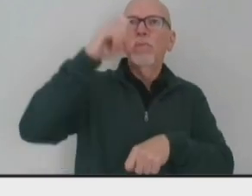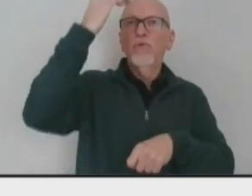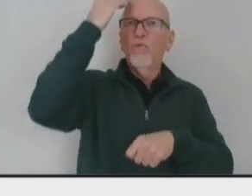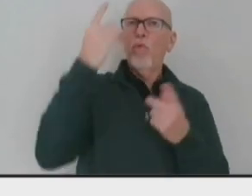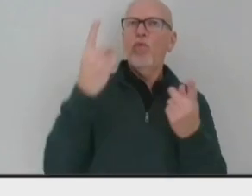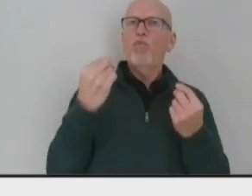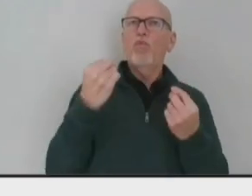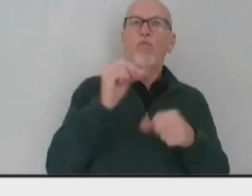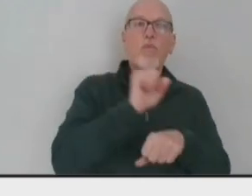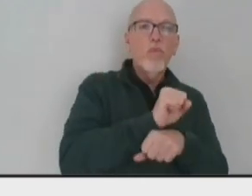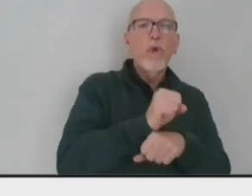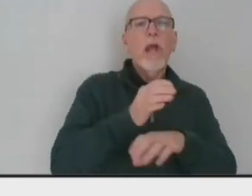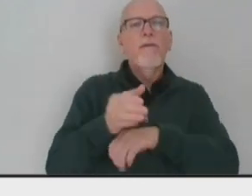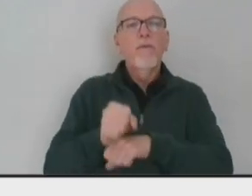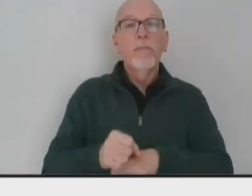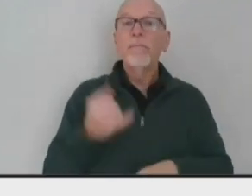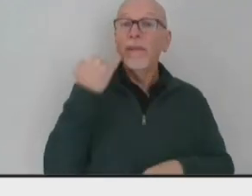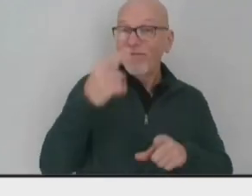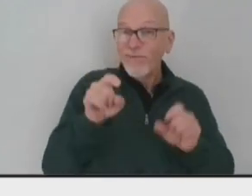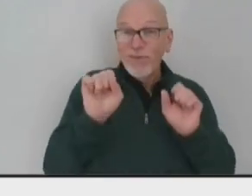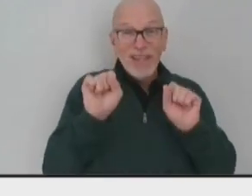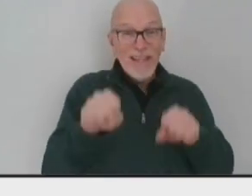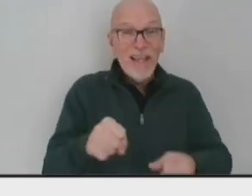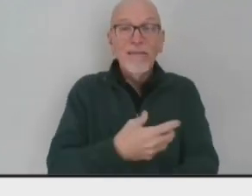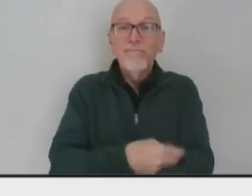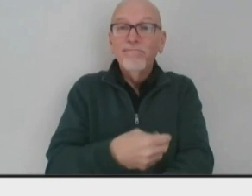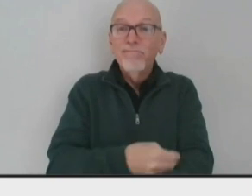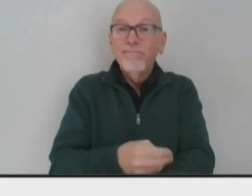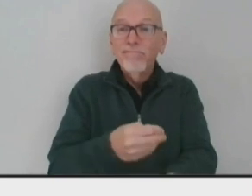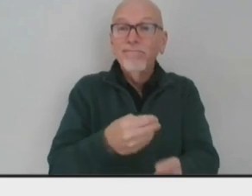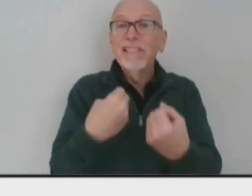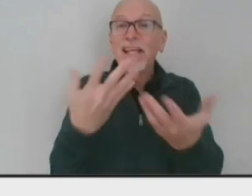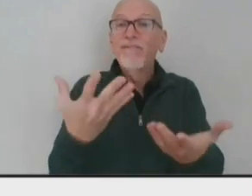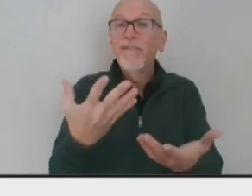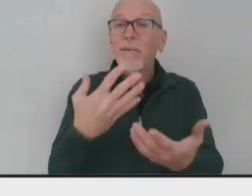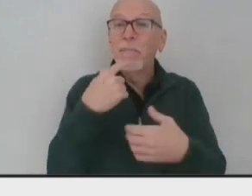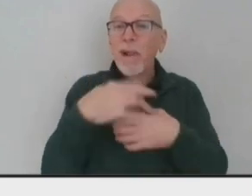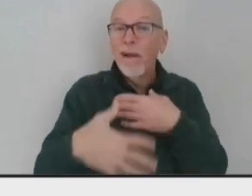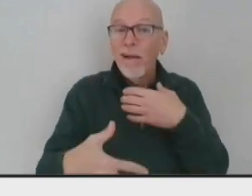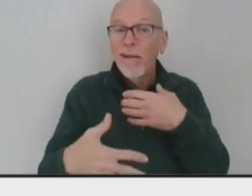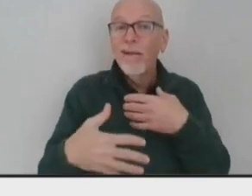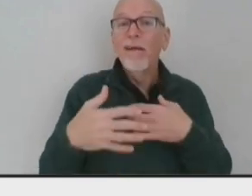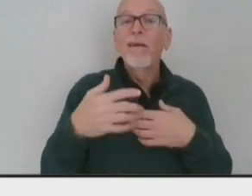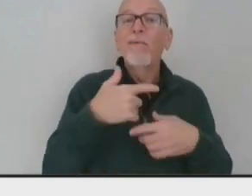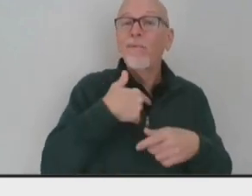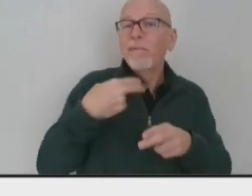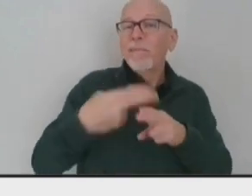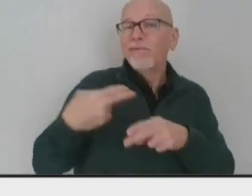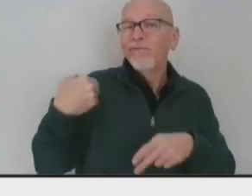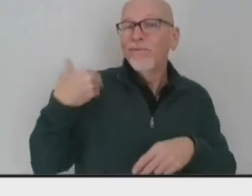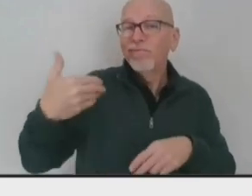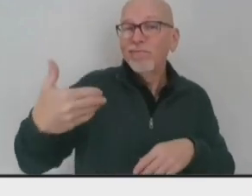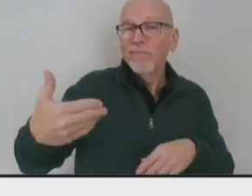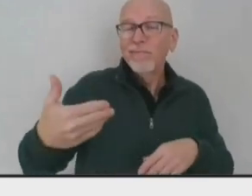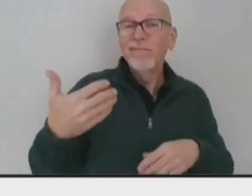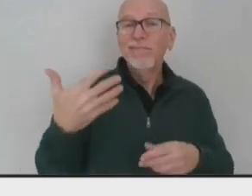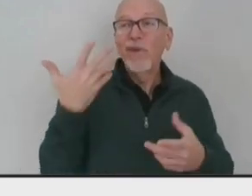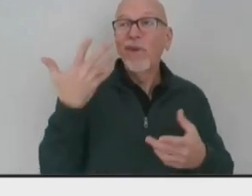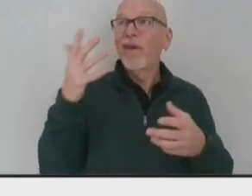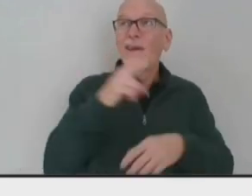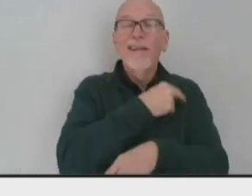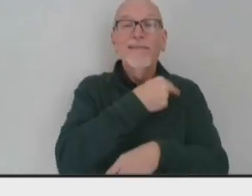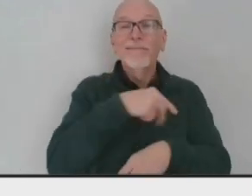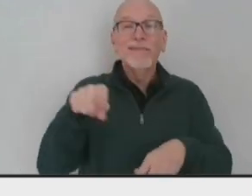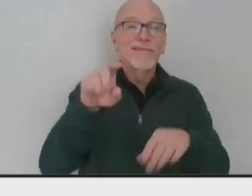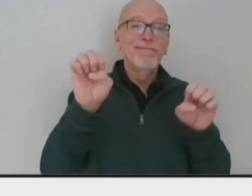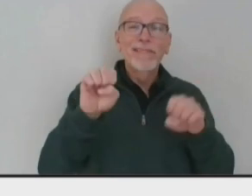Give blood if you're able. We've mentioned that multiple times throughout the last 10